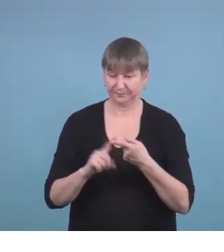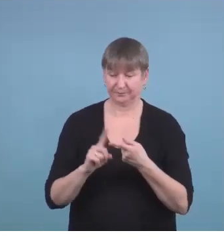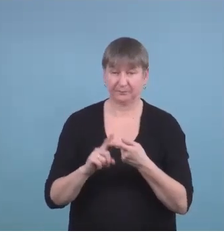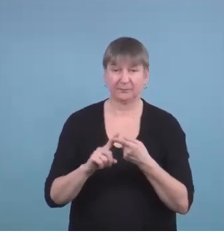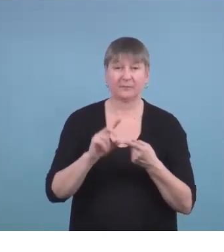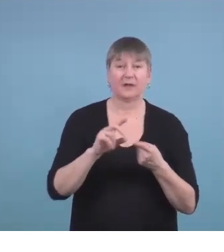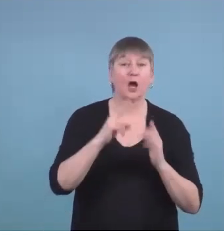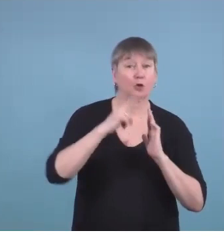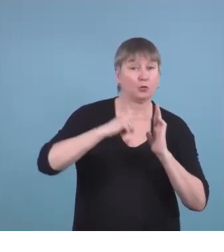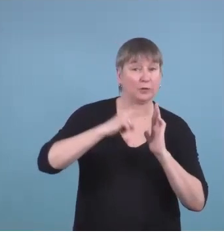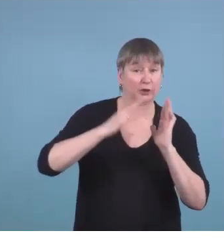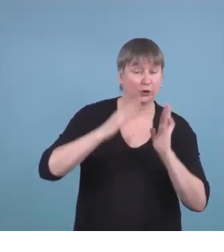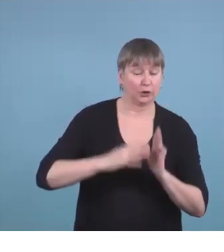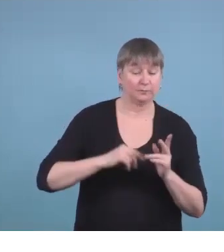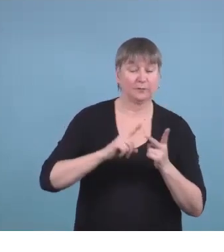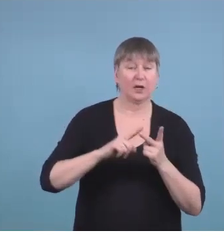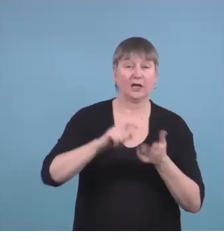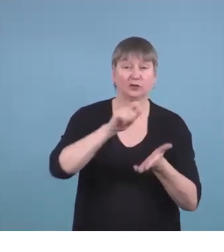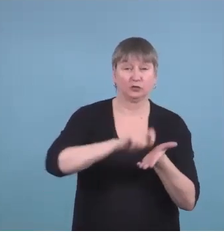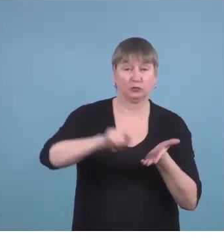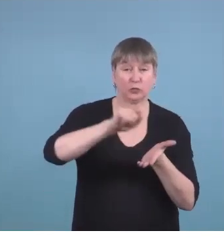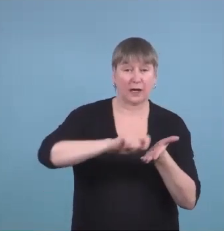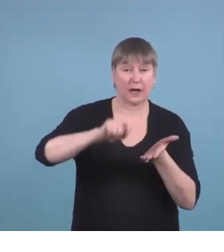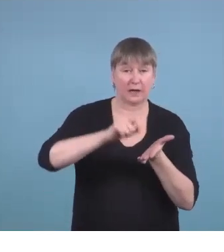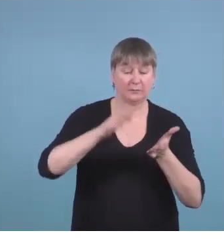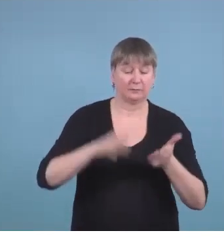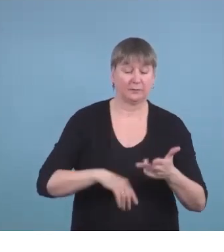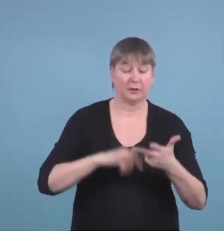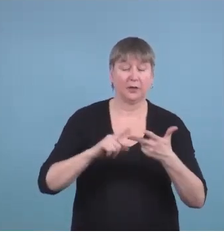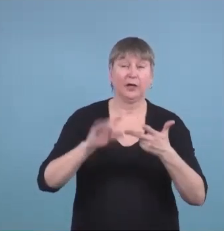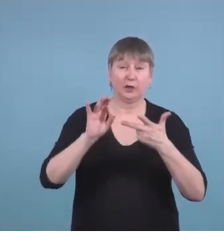a scribe interpreters